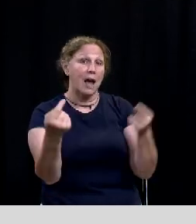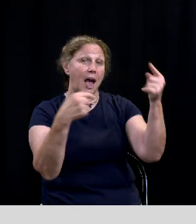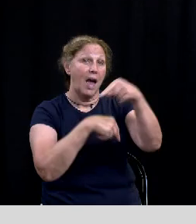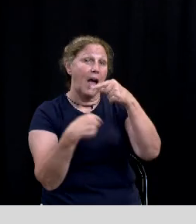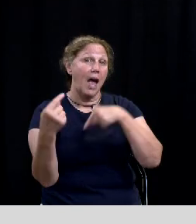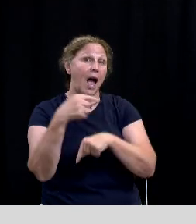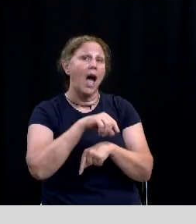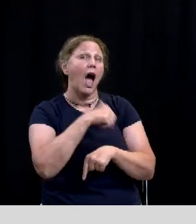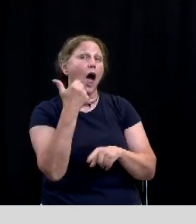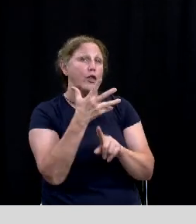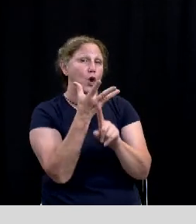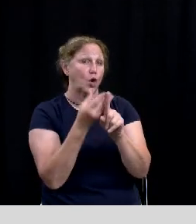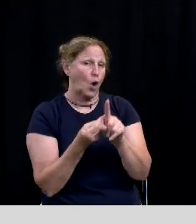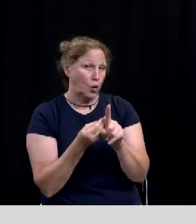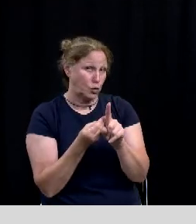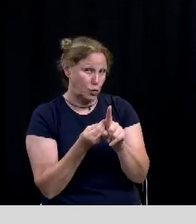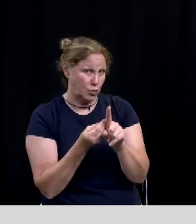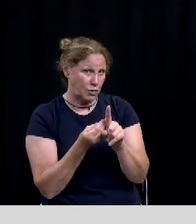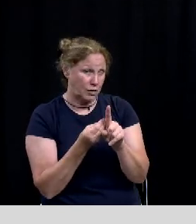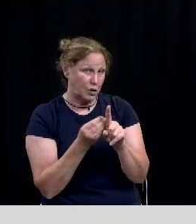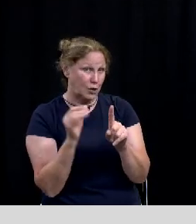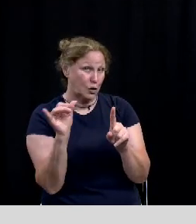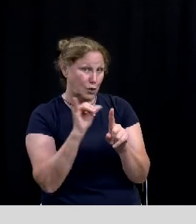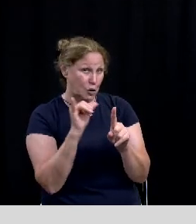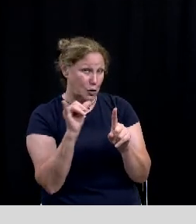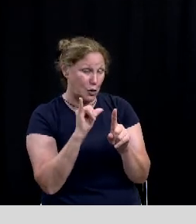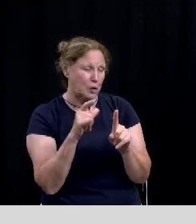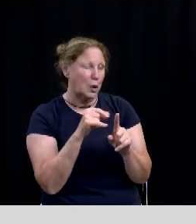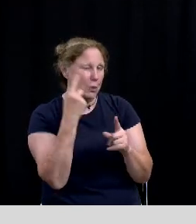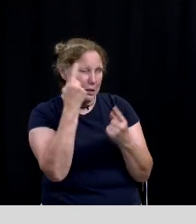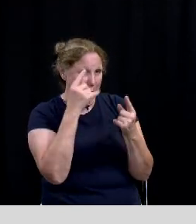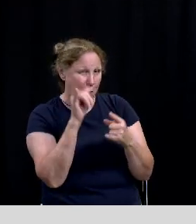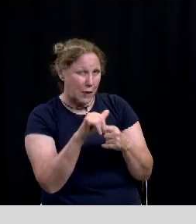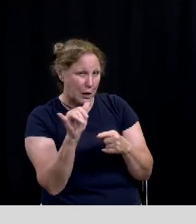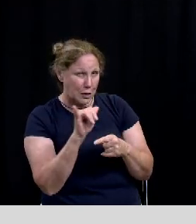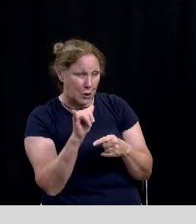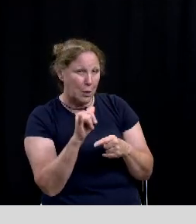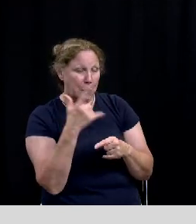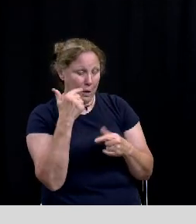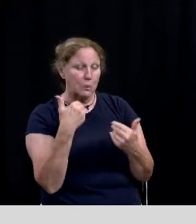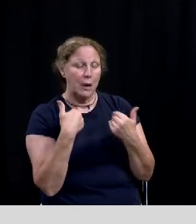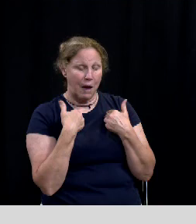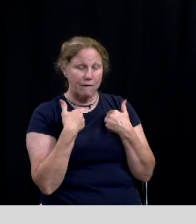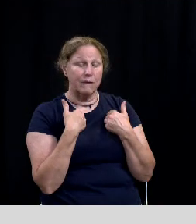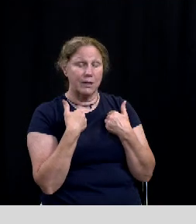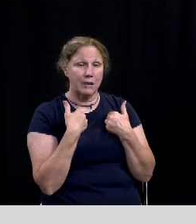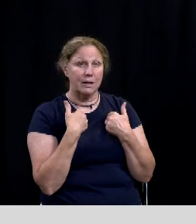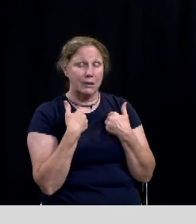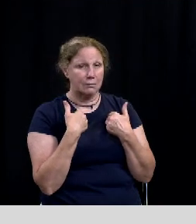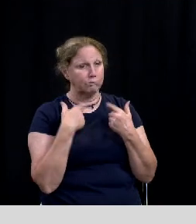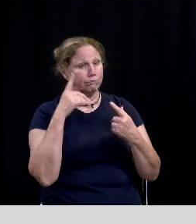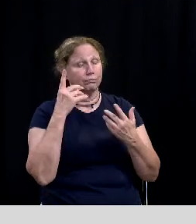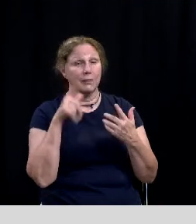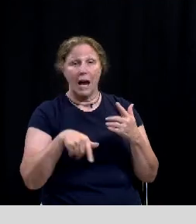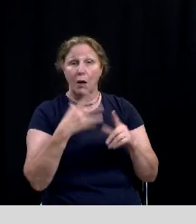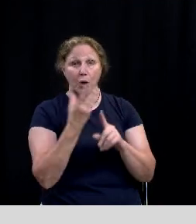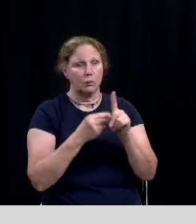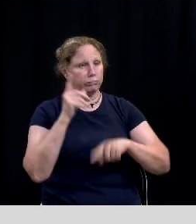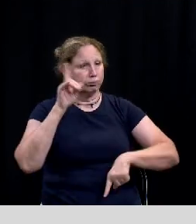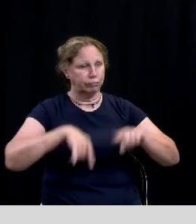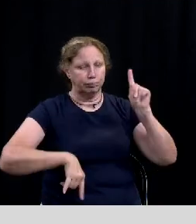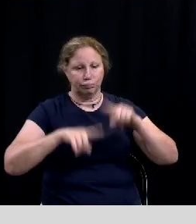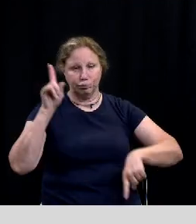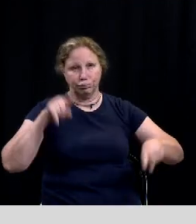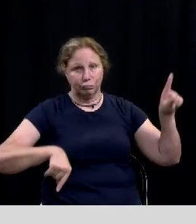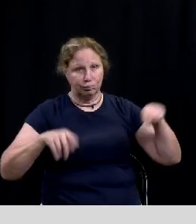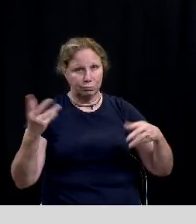well so i think that that's something that we should look at and consider uh because we do have uh multicultural communities here in this